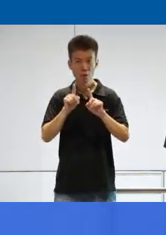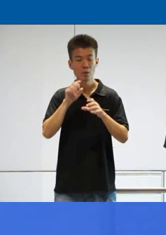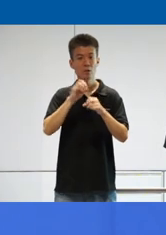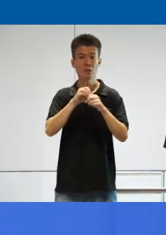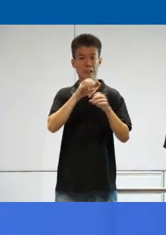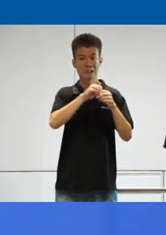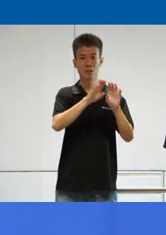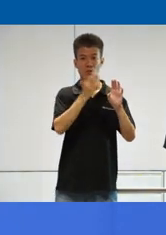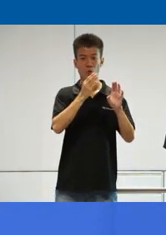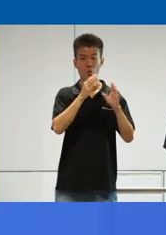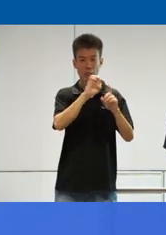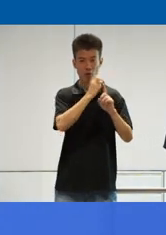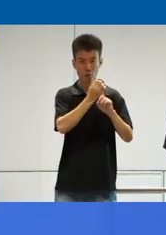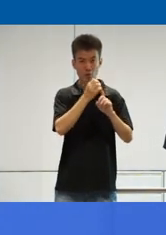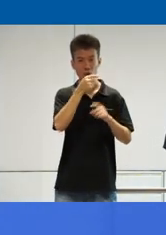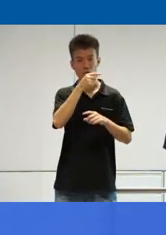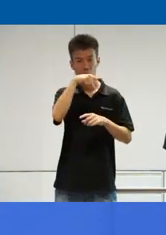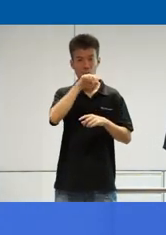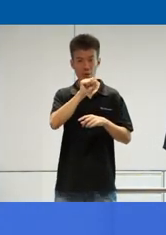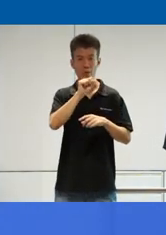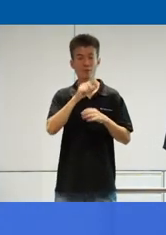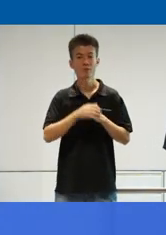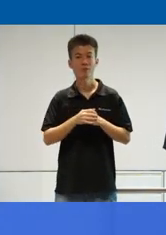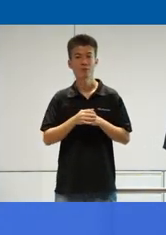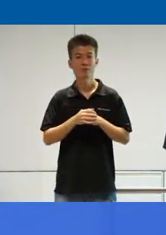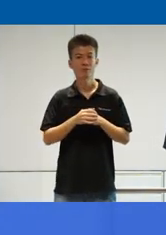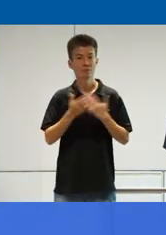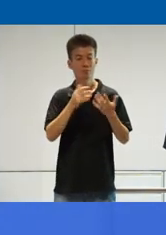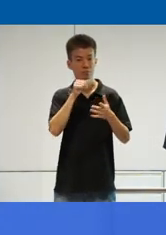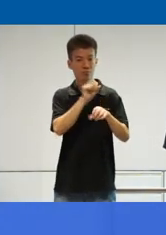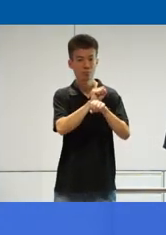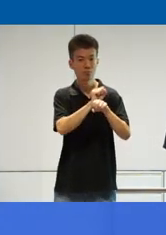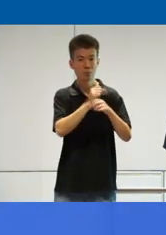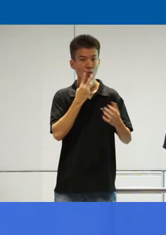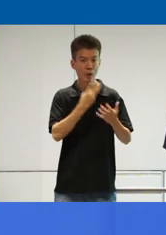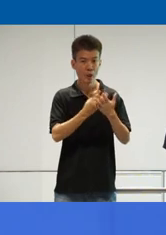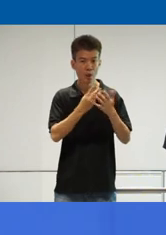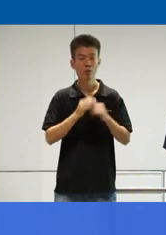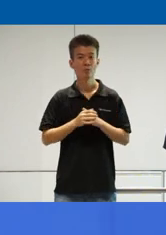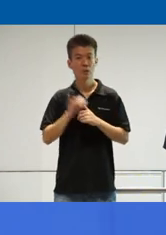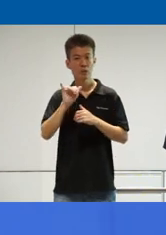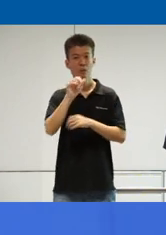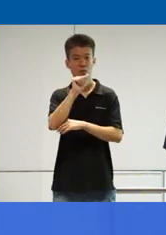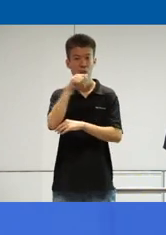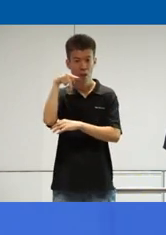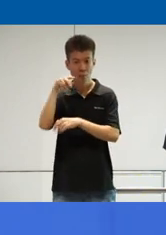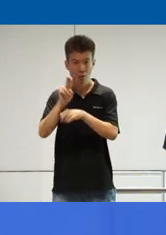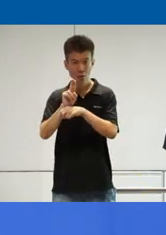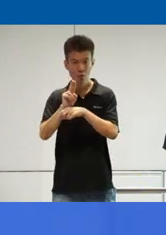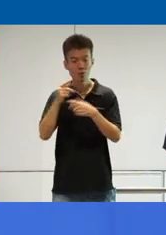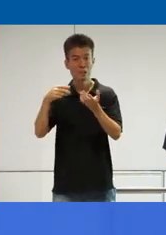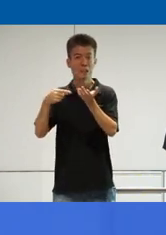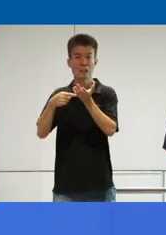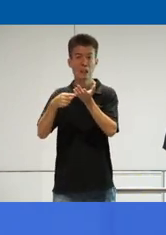indoor environment, the GPS not work well. So this app uses a